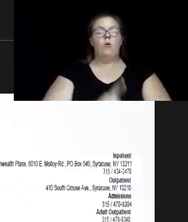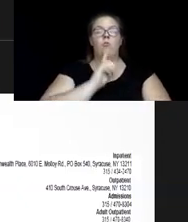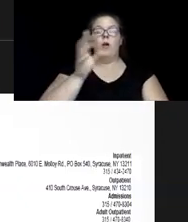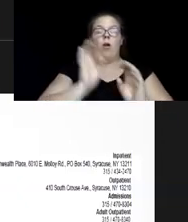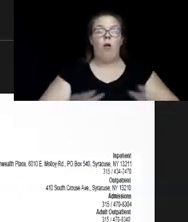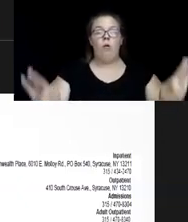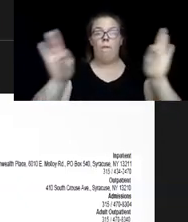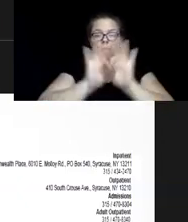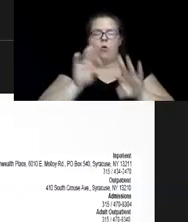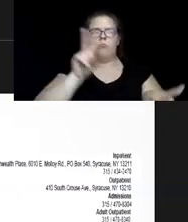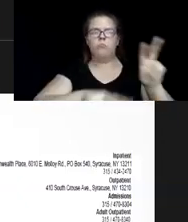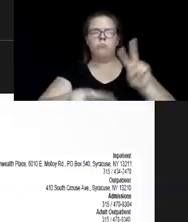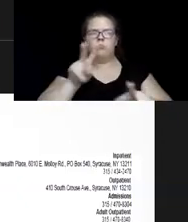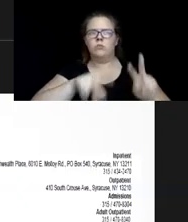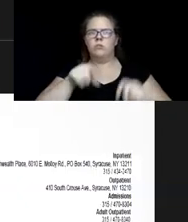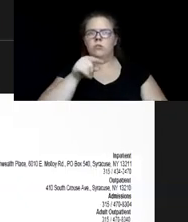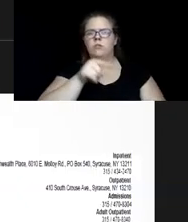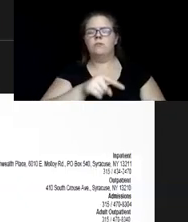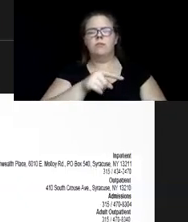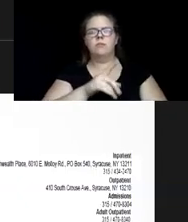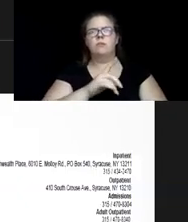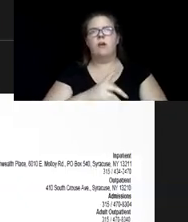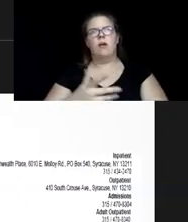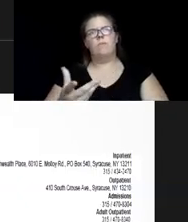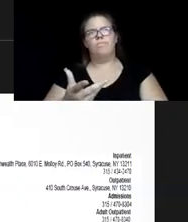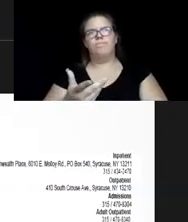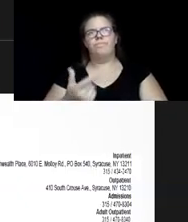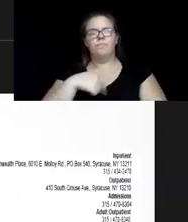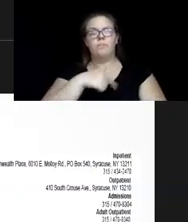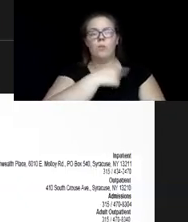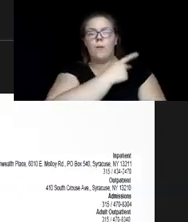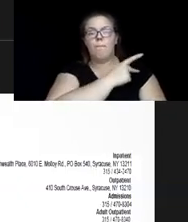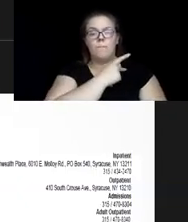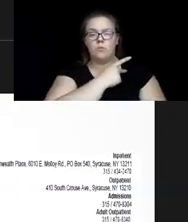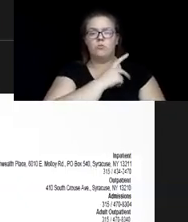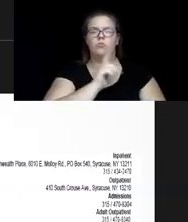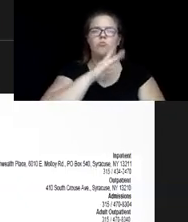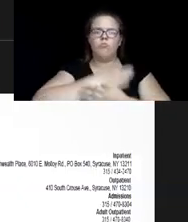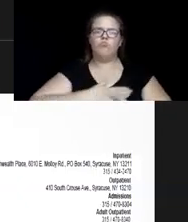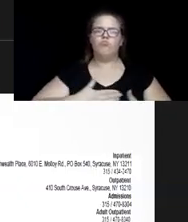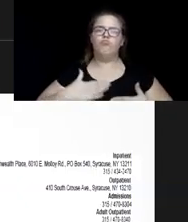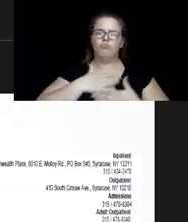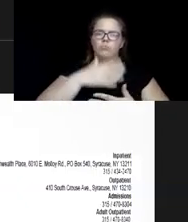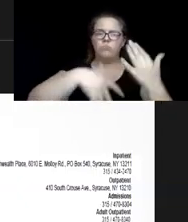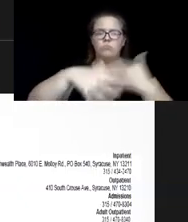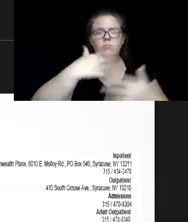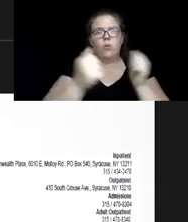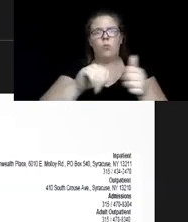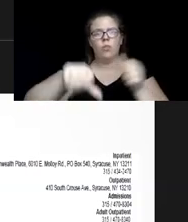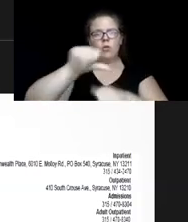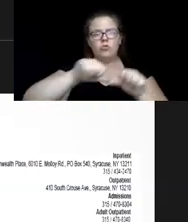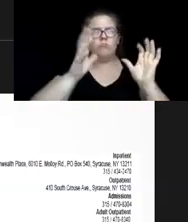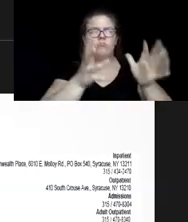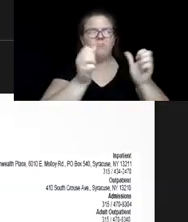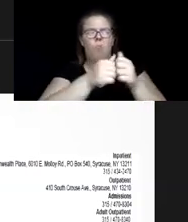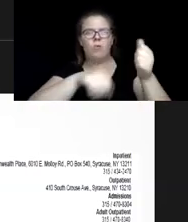they're looking for this. And our patients really, really enjoy being with each other, really talking to each other.